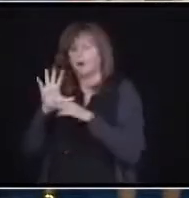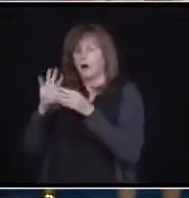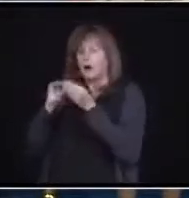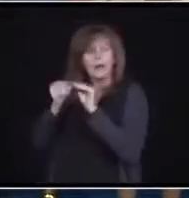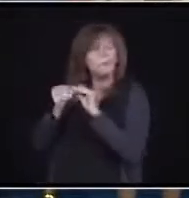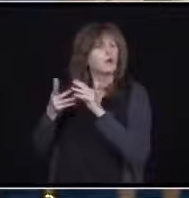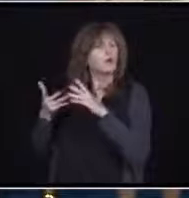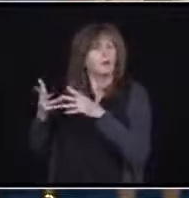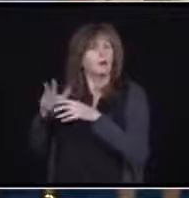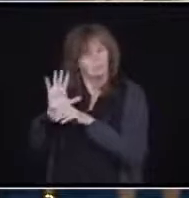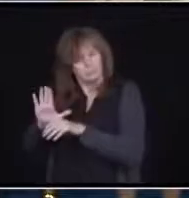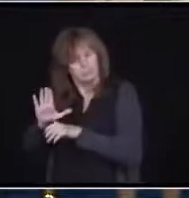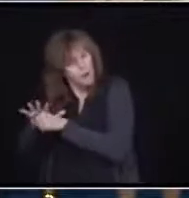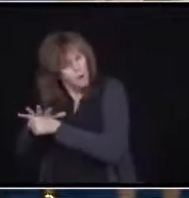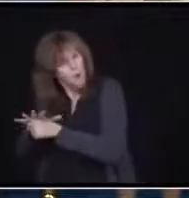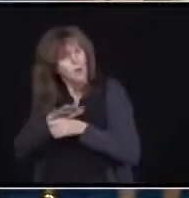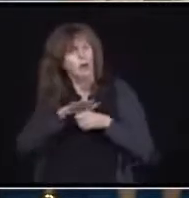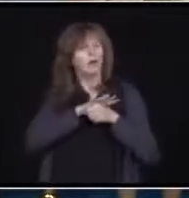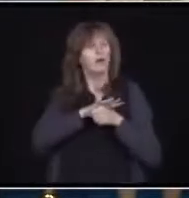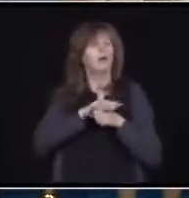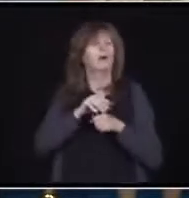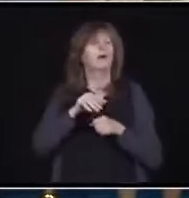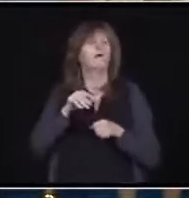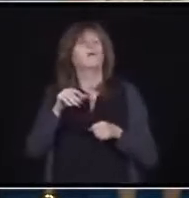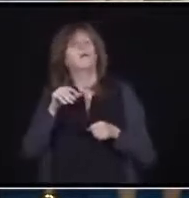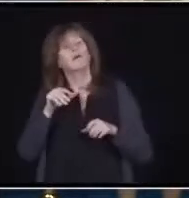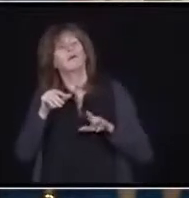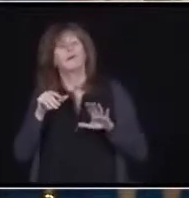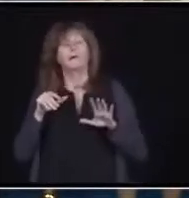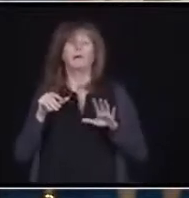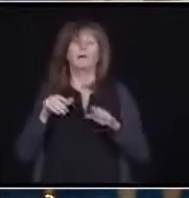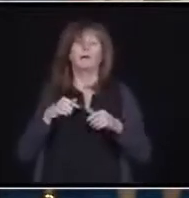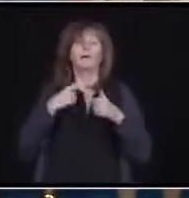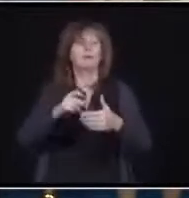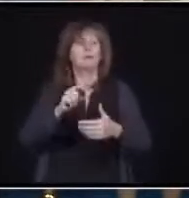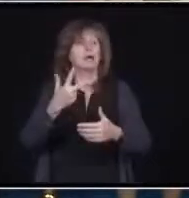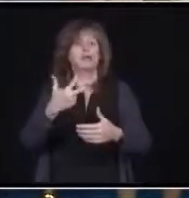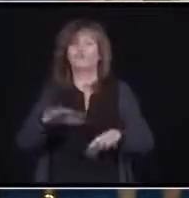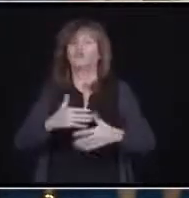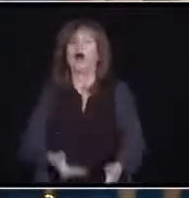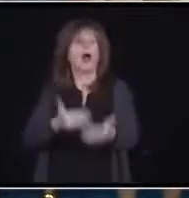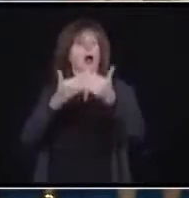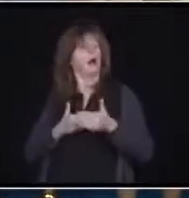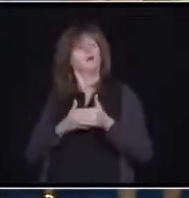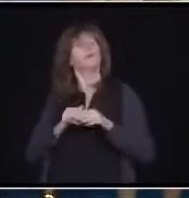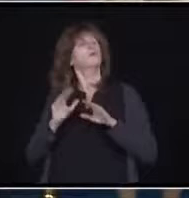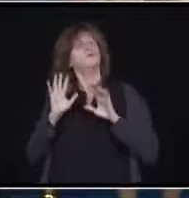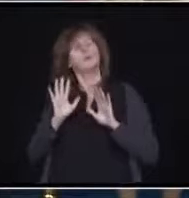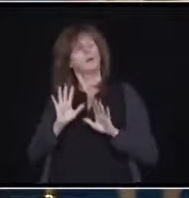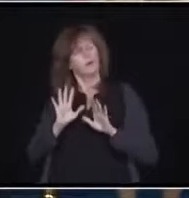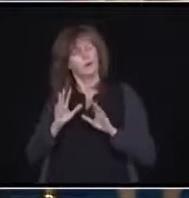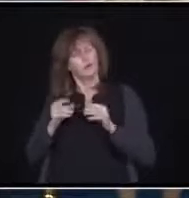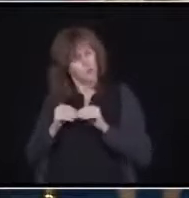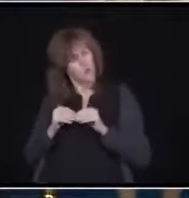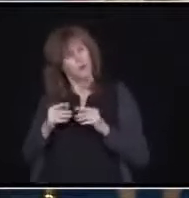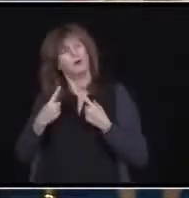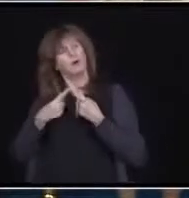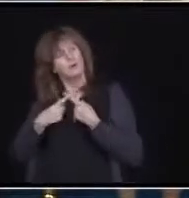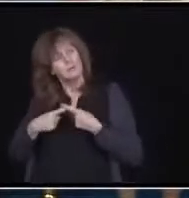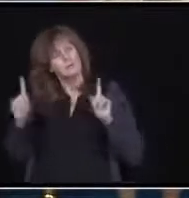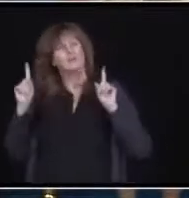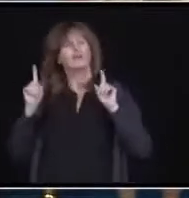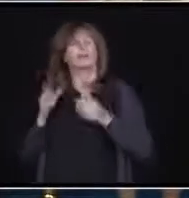So it's not just going back to two. It's basically a different thing plus and even more stringent in some areas in particular. So